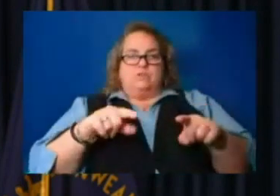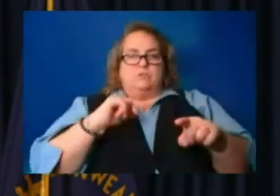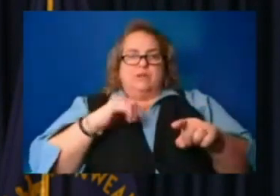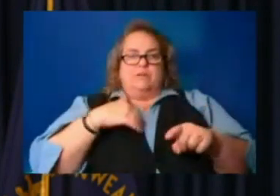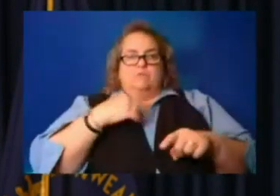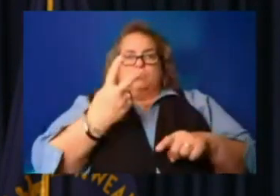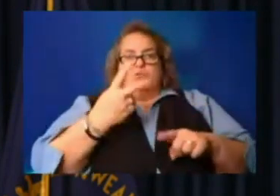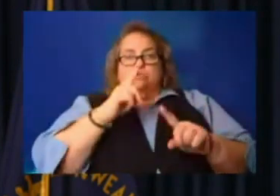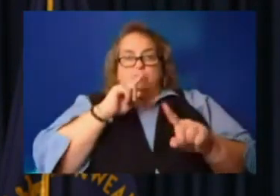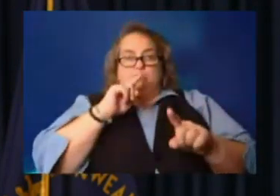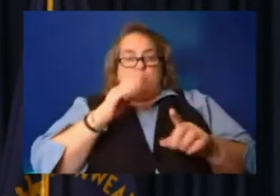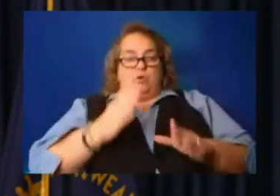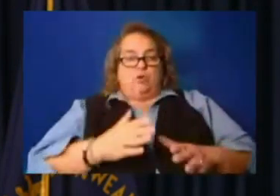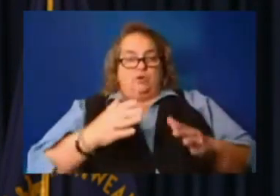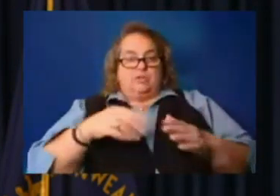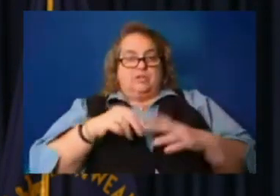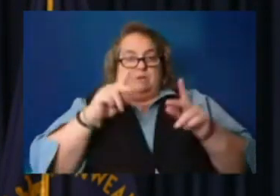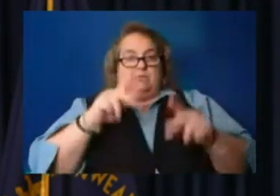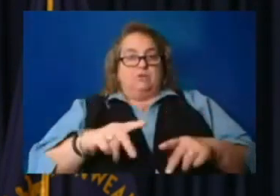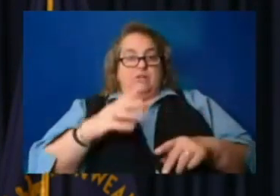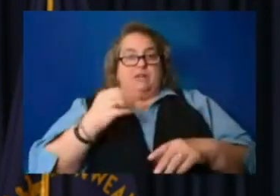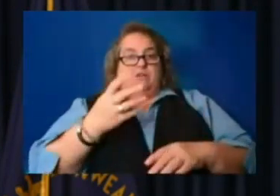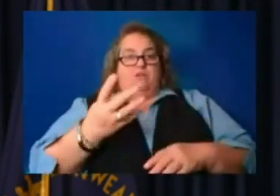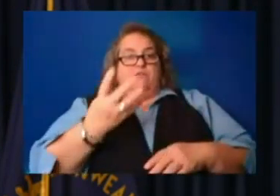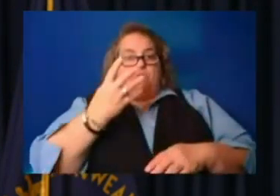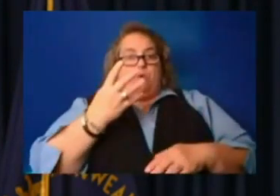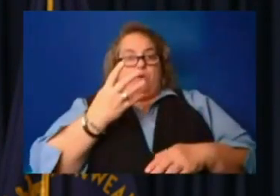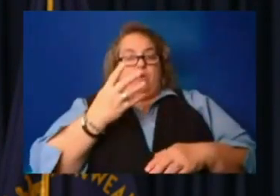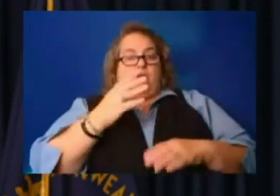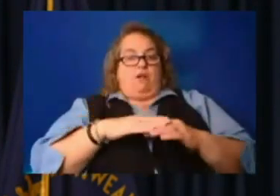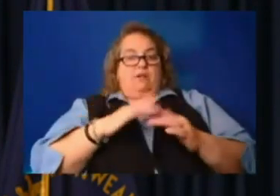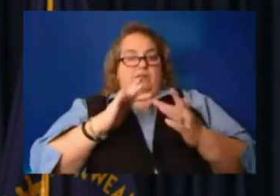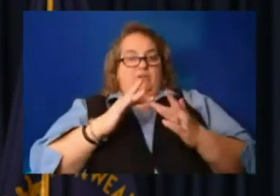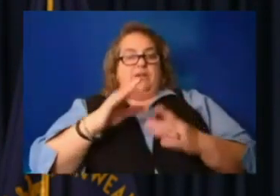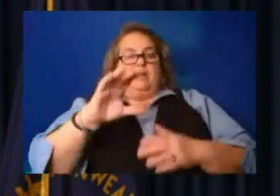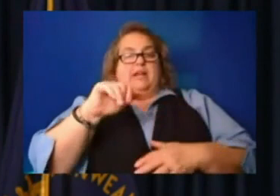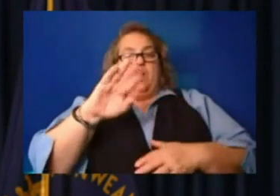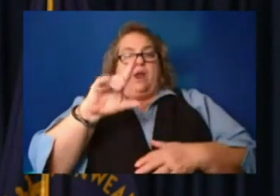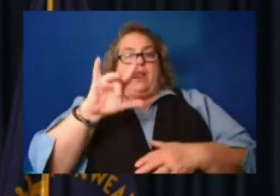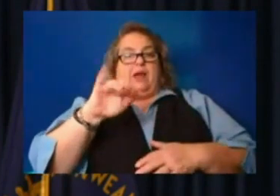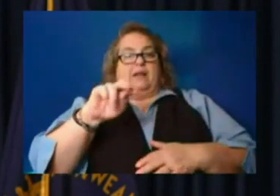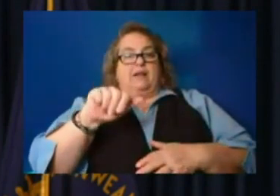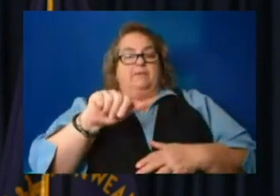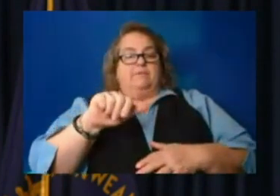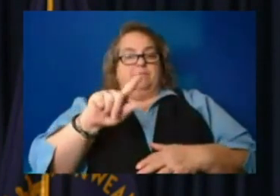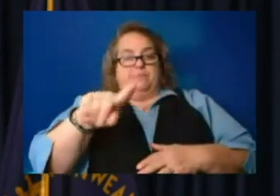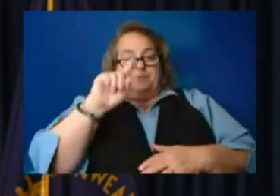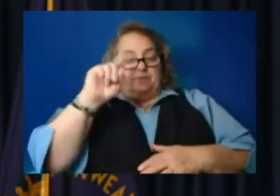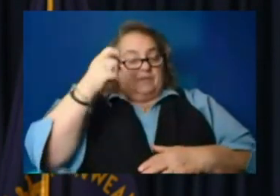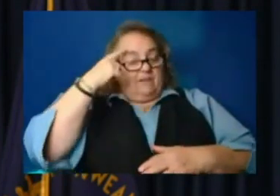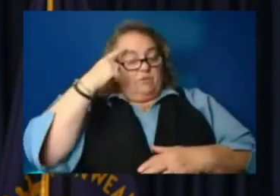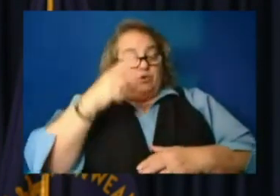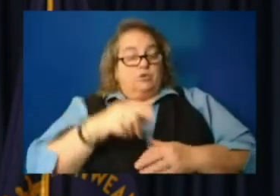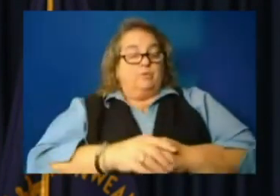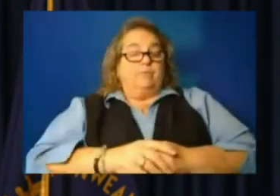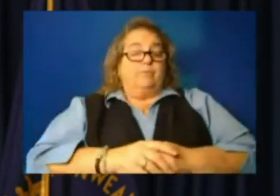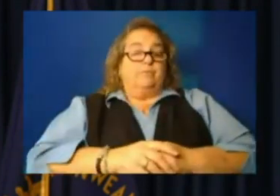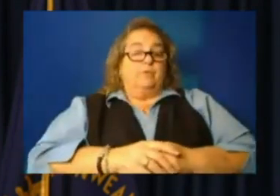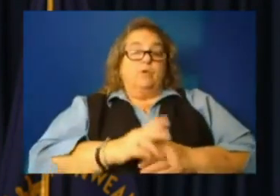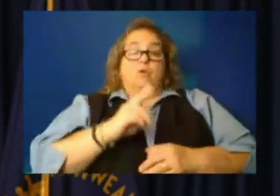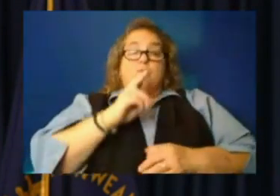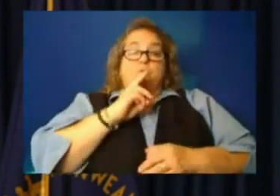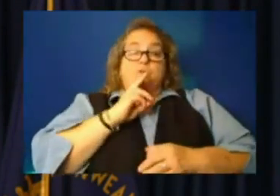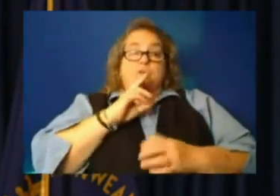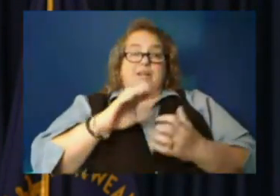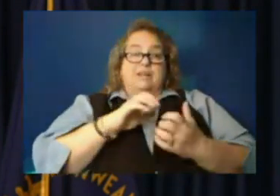in person and four virtually. So Carolina. Governor, when it comes to the water infrastructure damage, can you elaborate